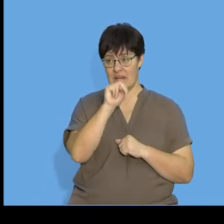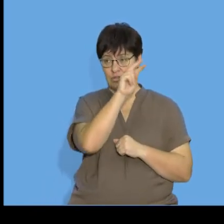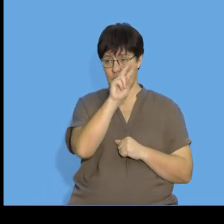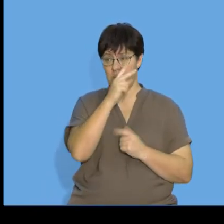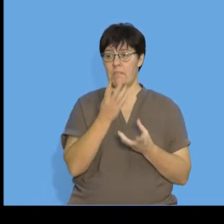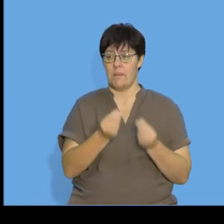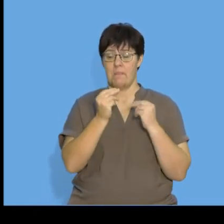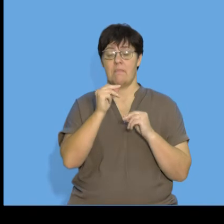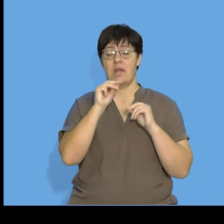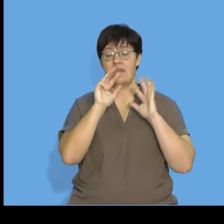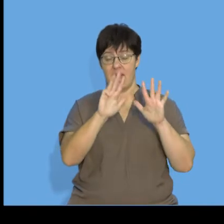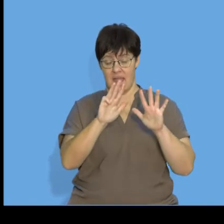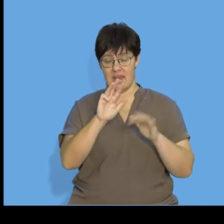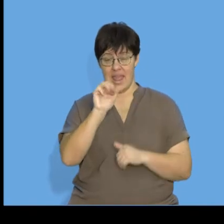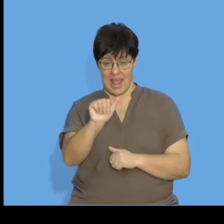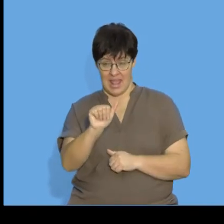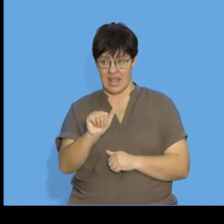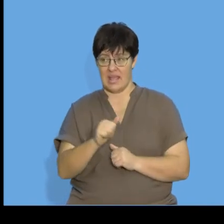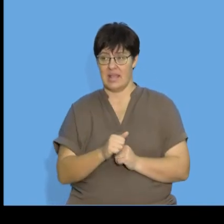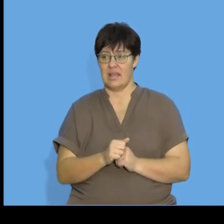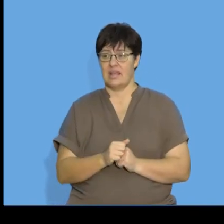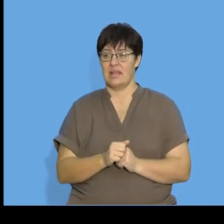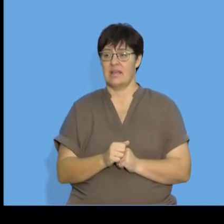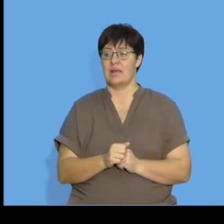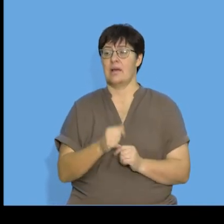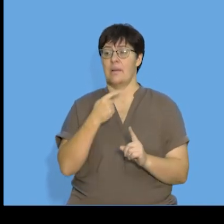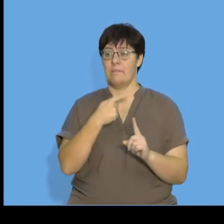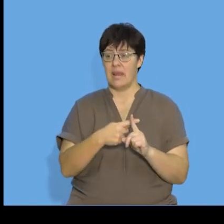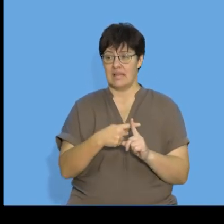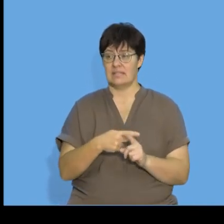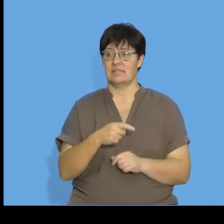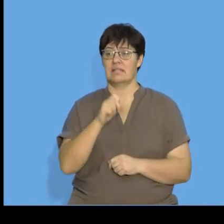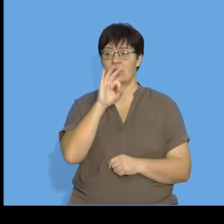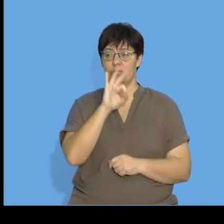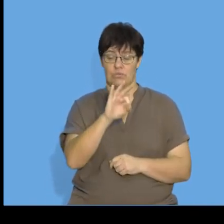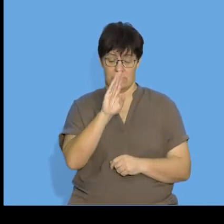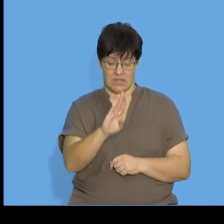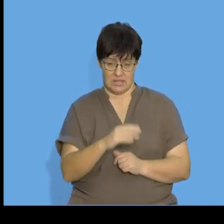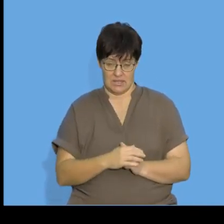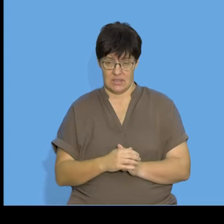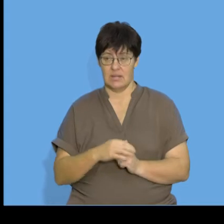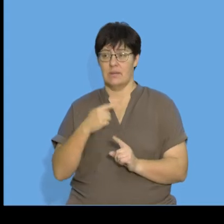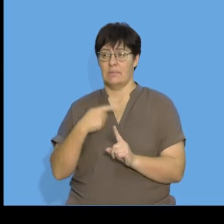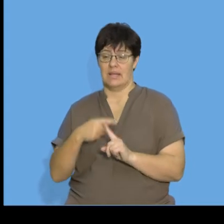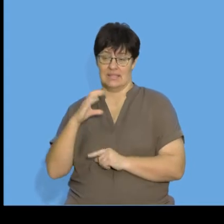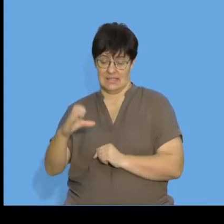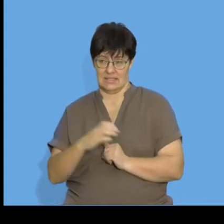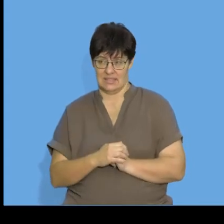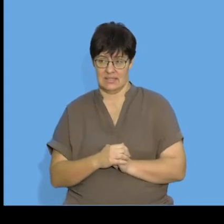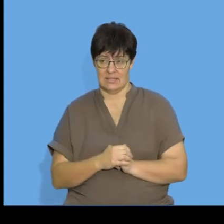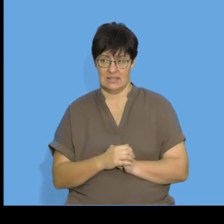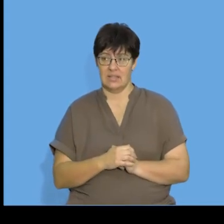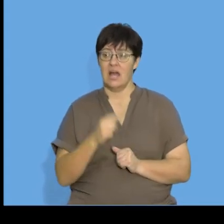me nine A plus N being three substituted in, which will be 3B plus C.